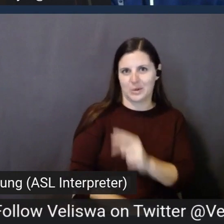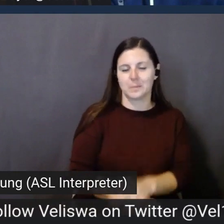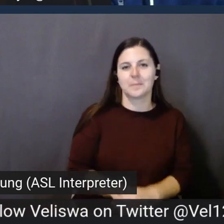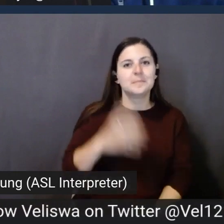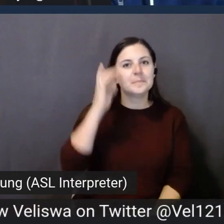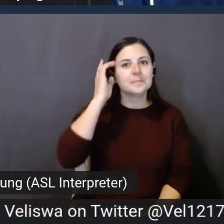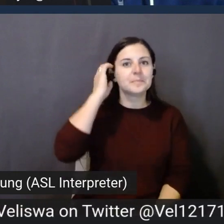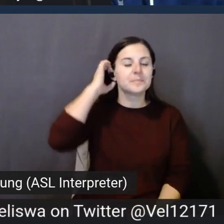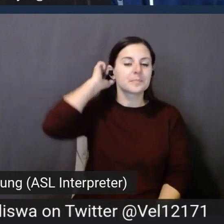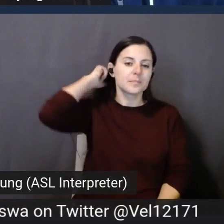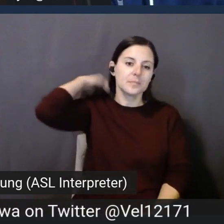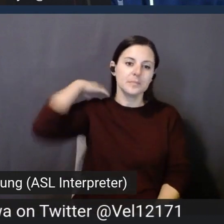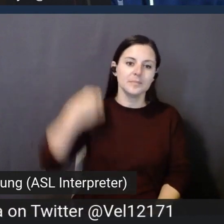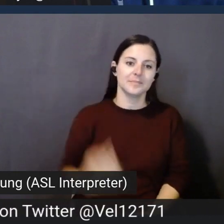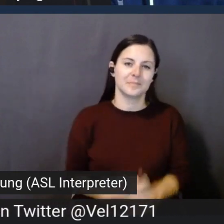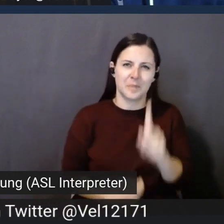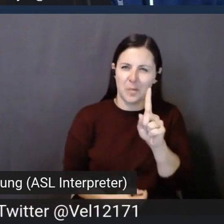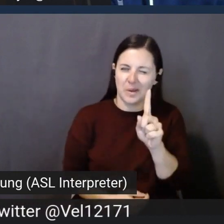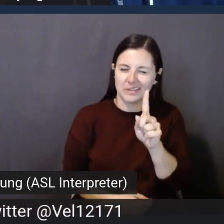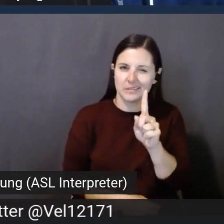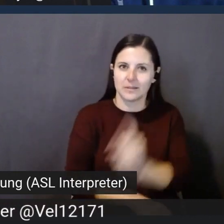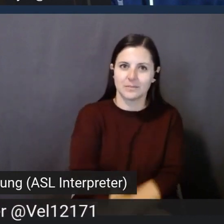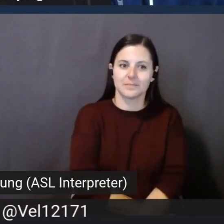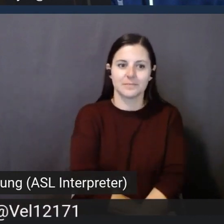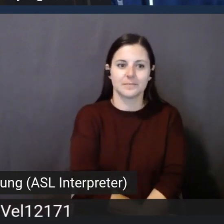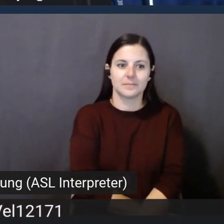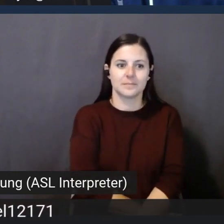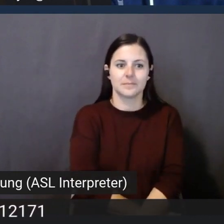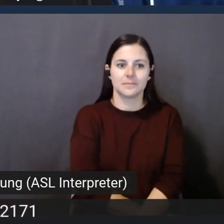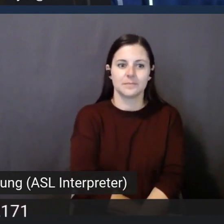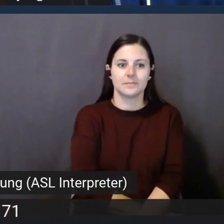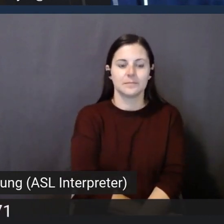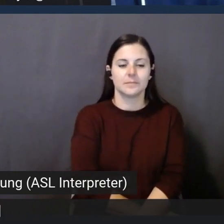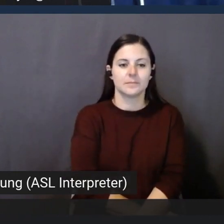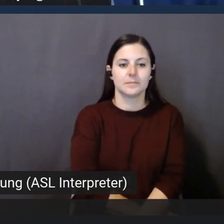just give me a second while I do this.